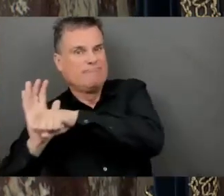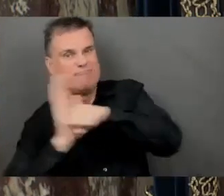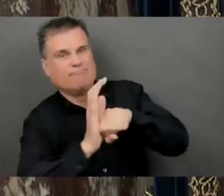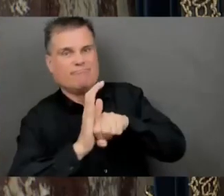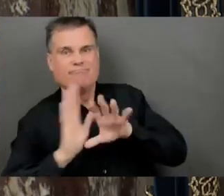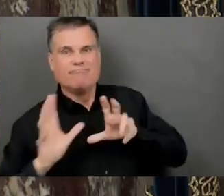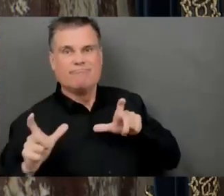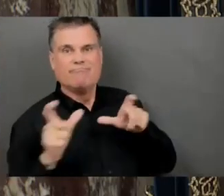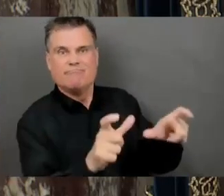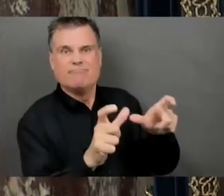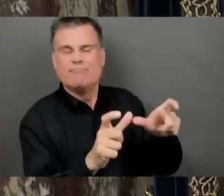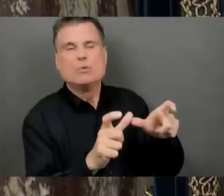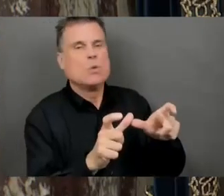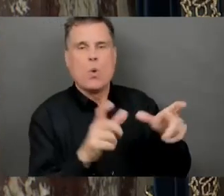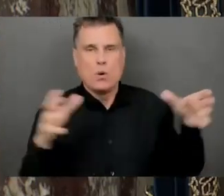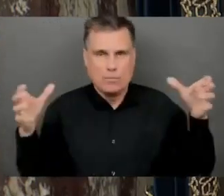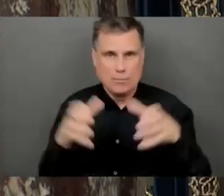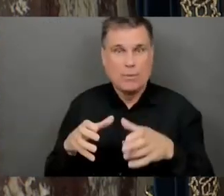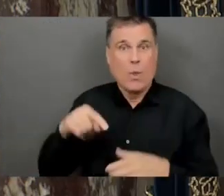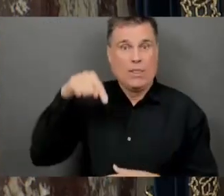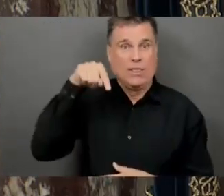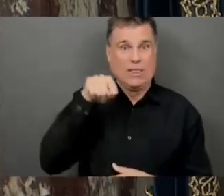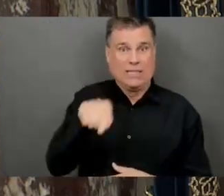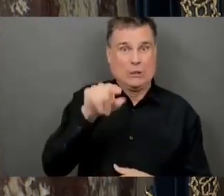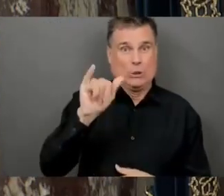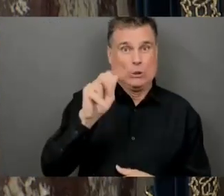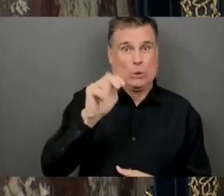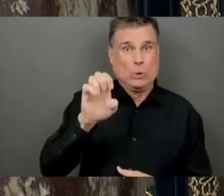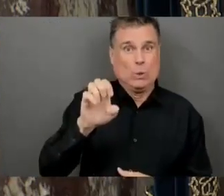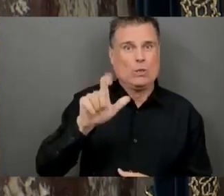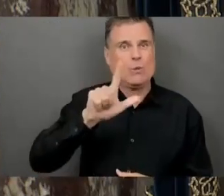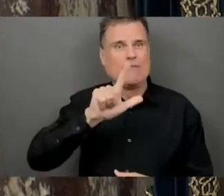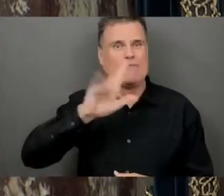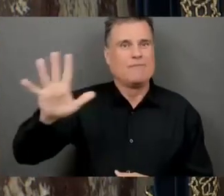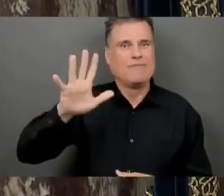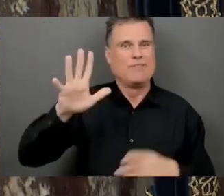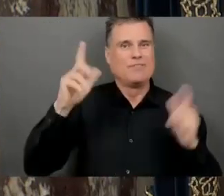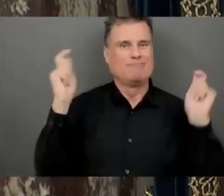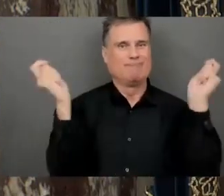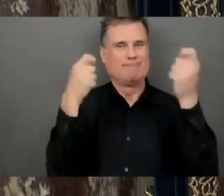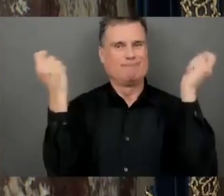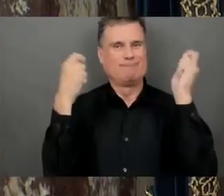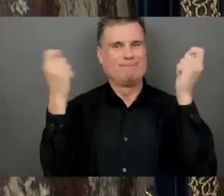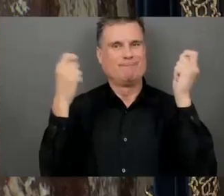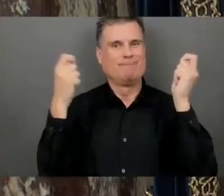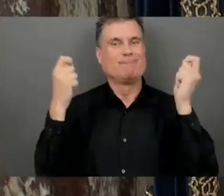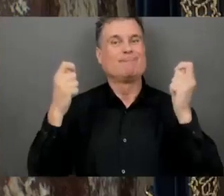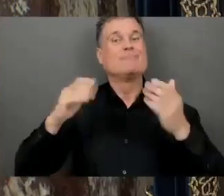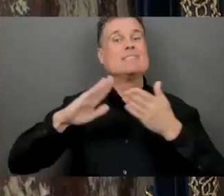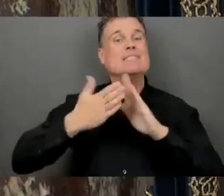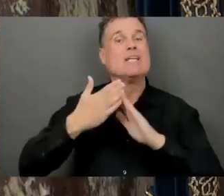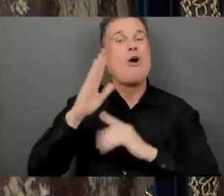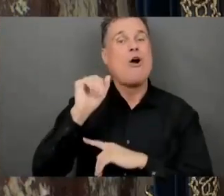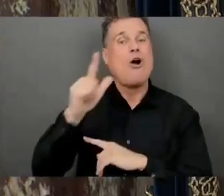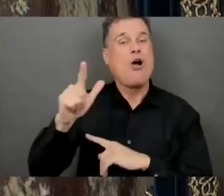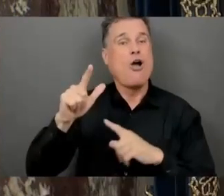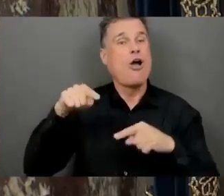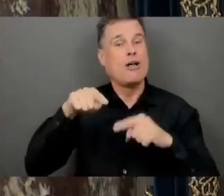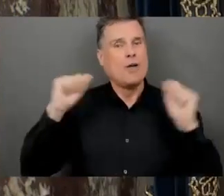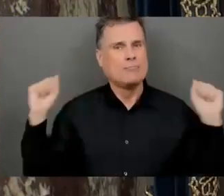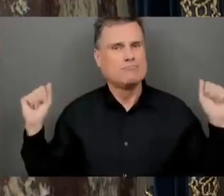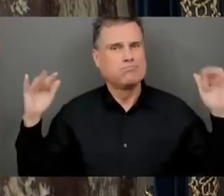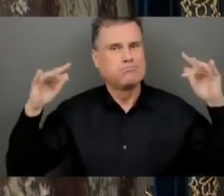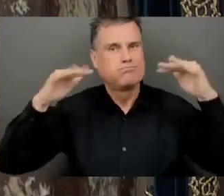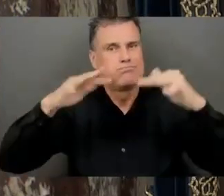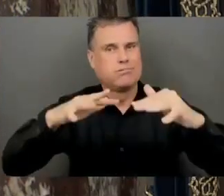festival on the plaza in front of City Hall and expect more than 5,000 people to attend. And all of this,